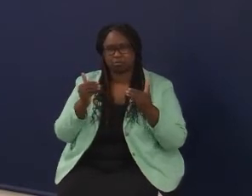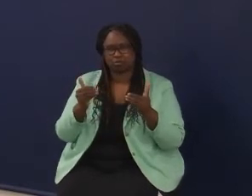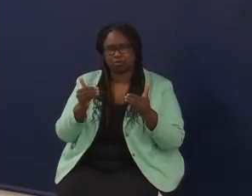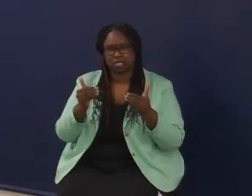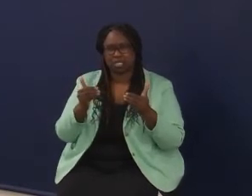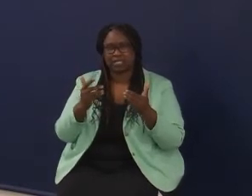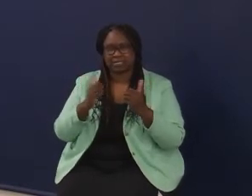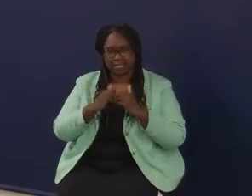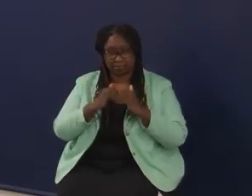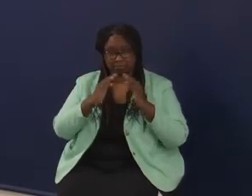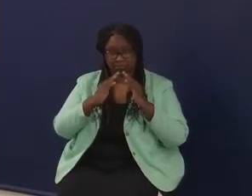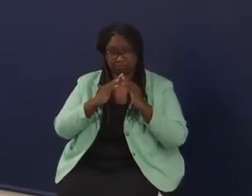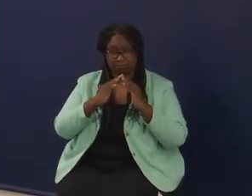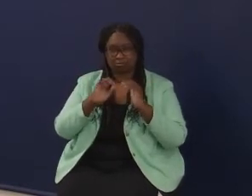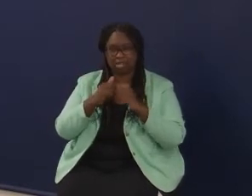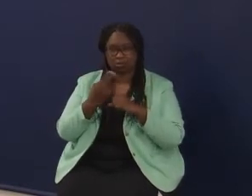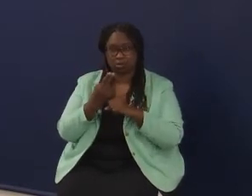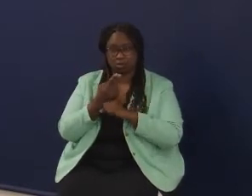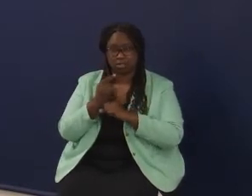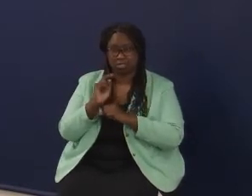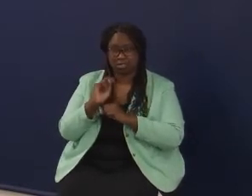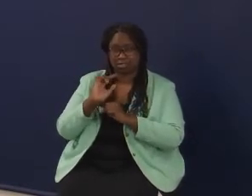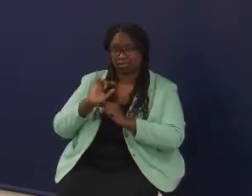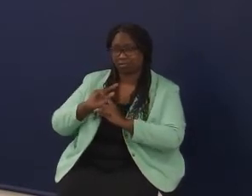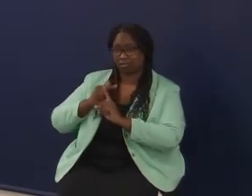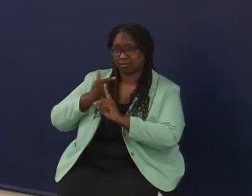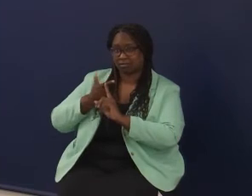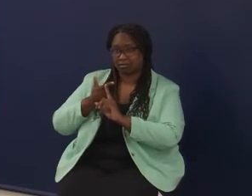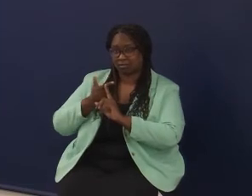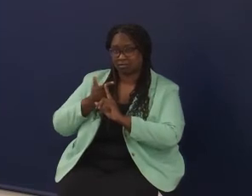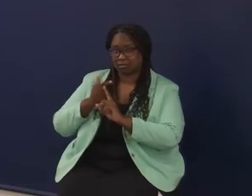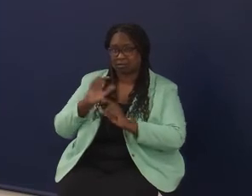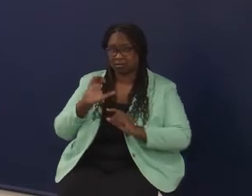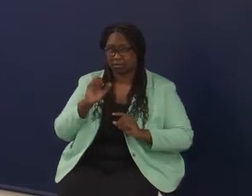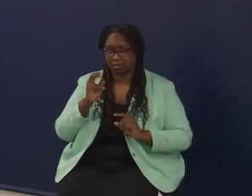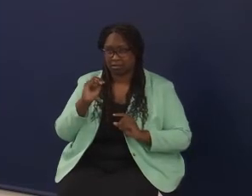and how we use it. And with that, I'll turn it over to my colleague.